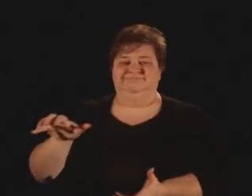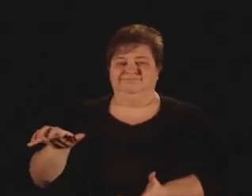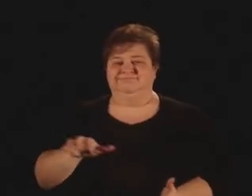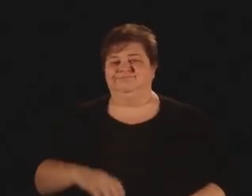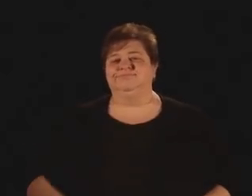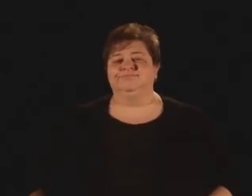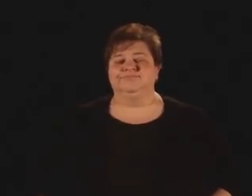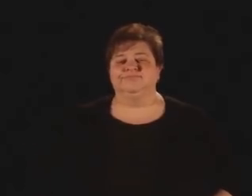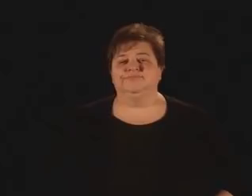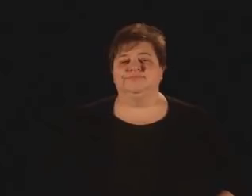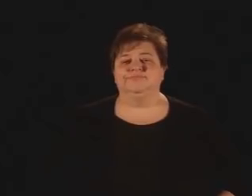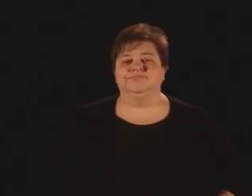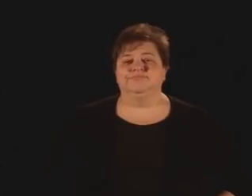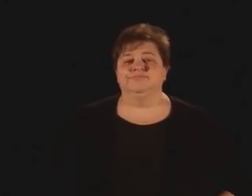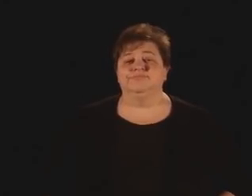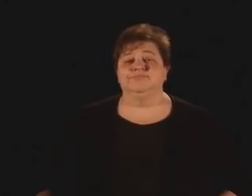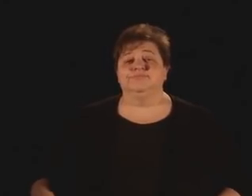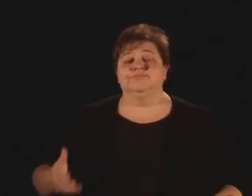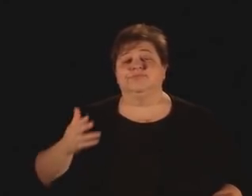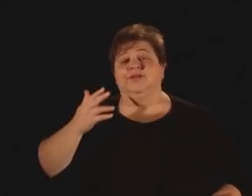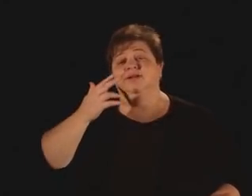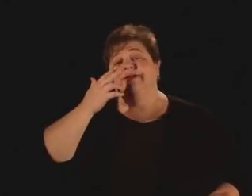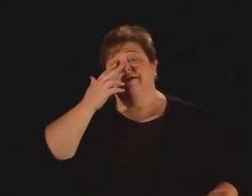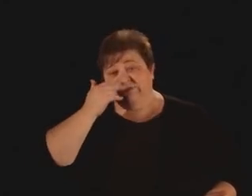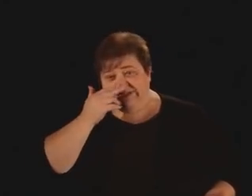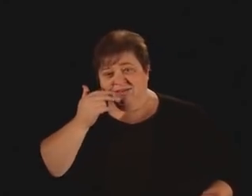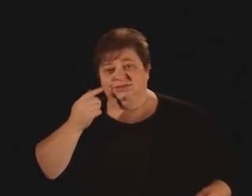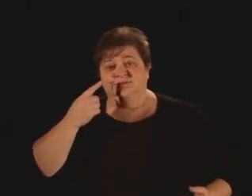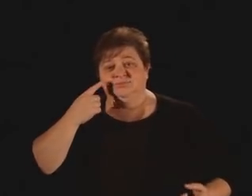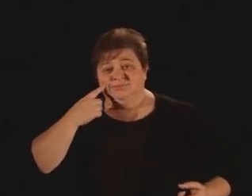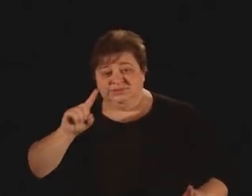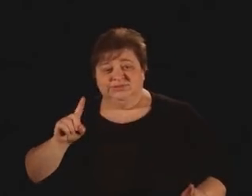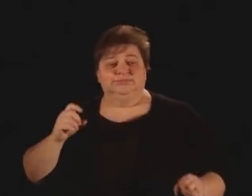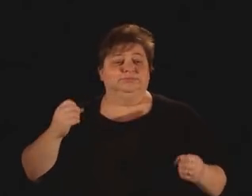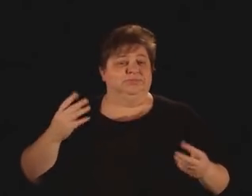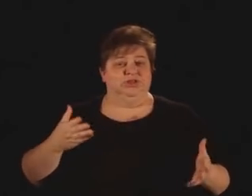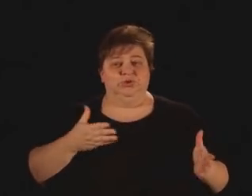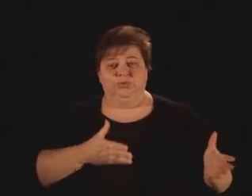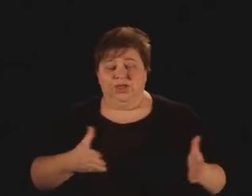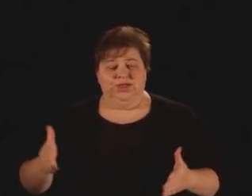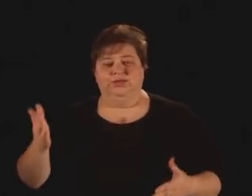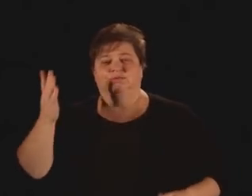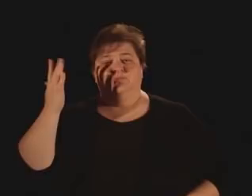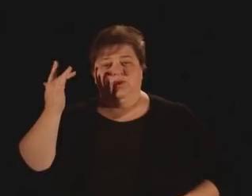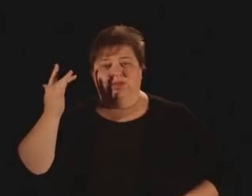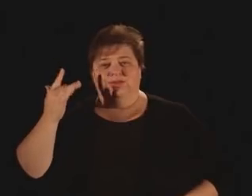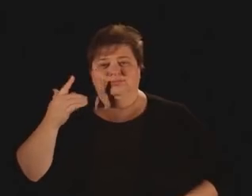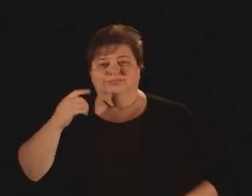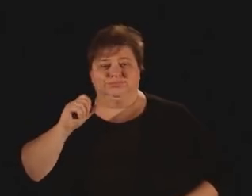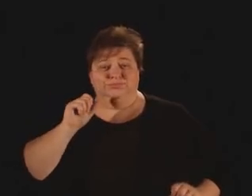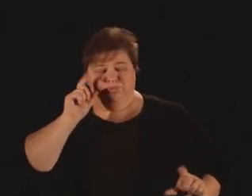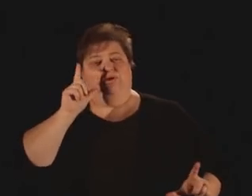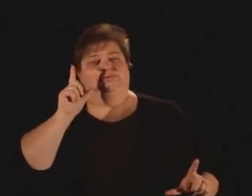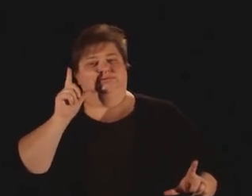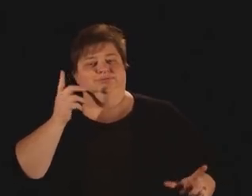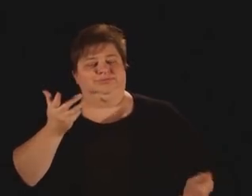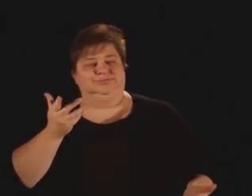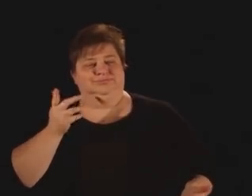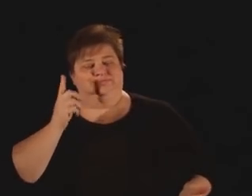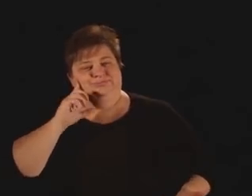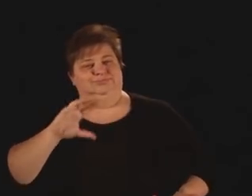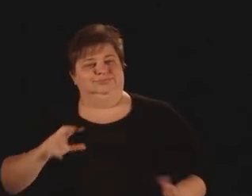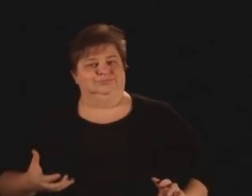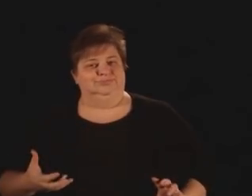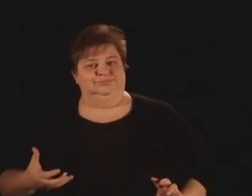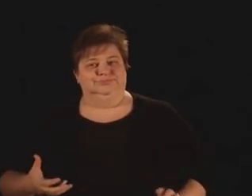Humor works in many ways because of the element of surprise. Comedians use surprise strategically all the